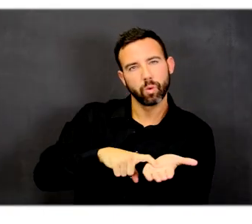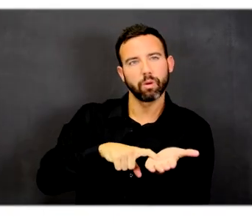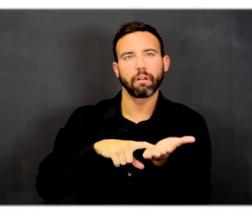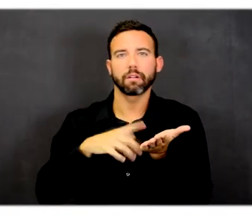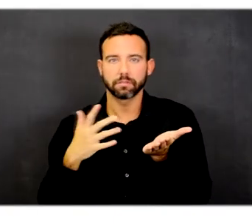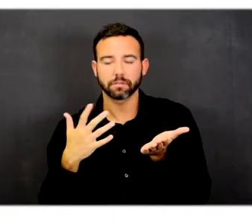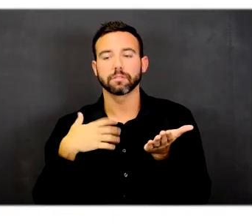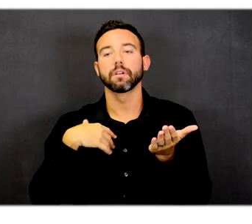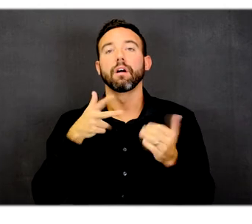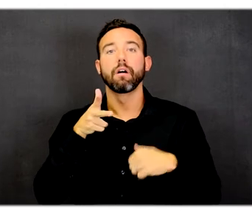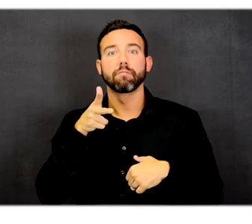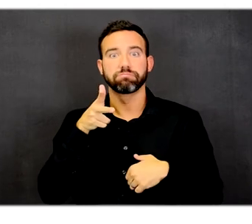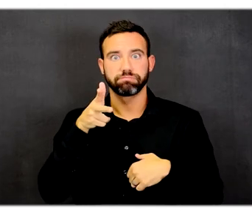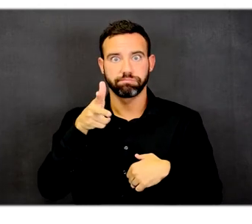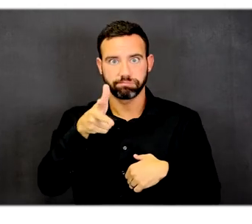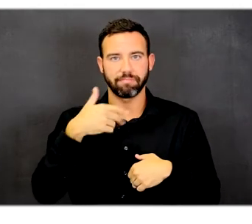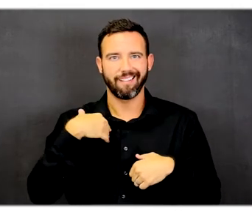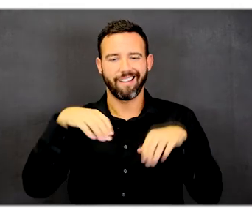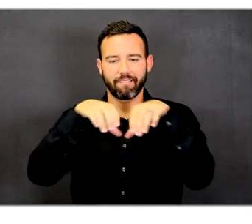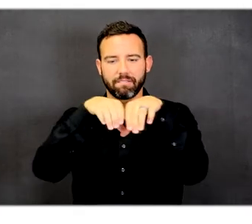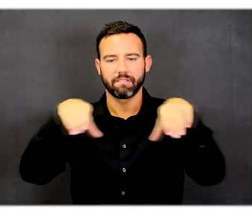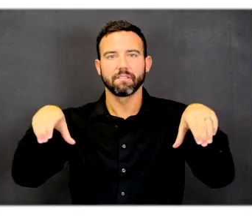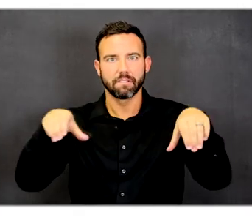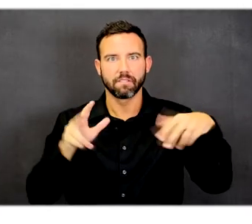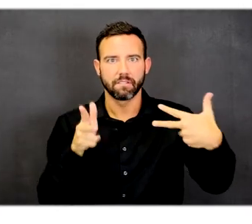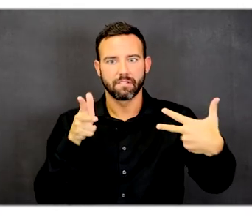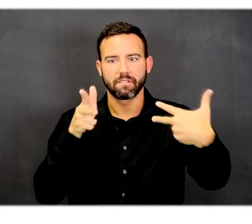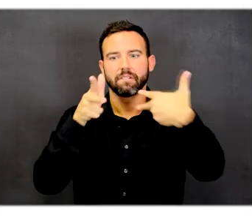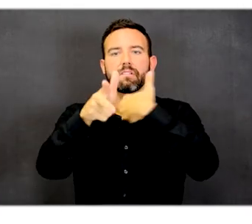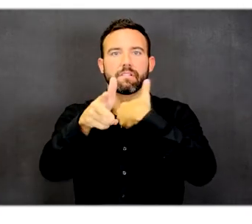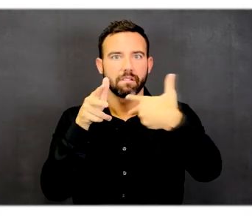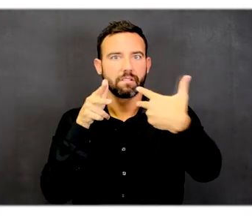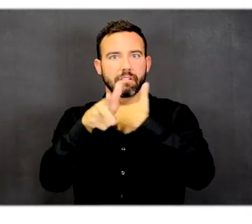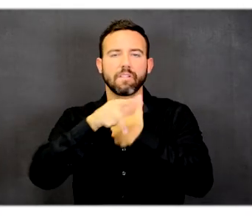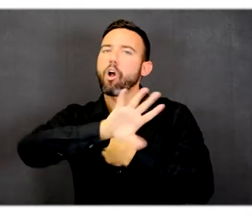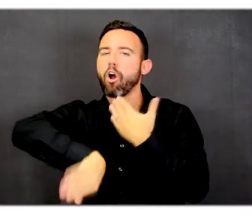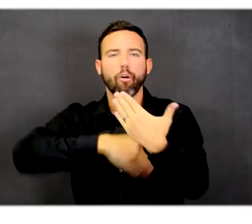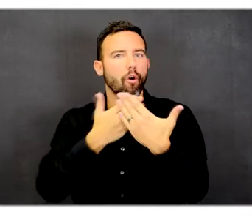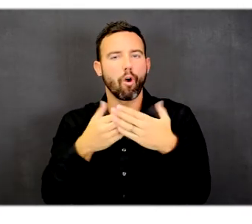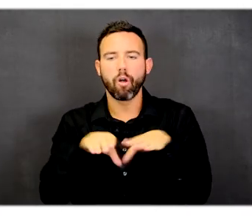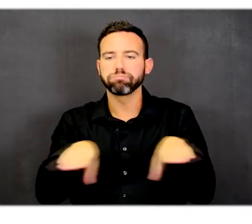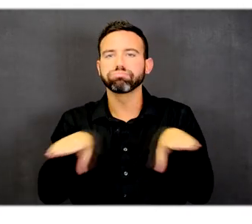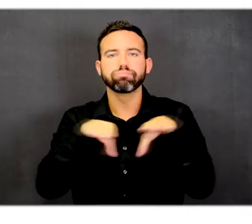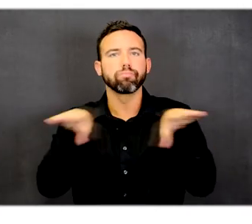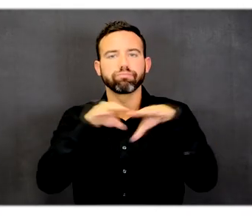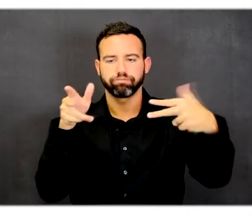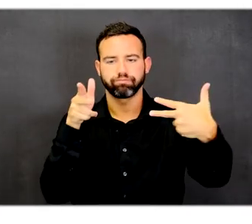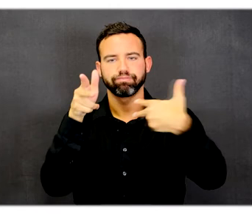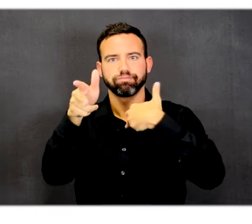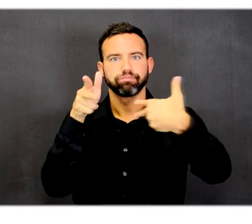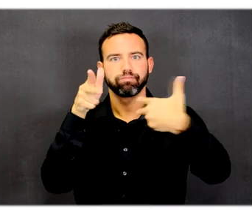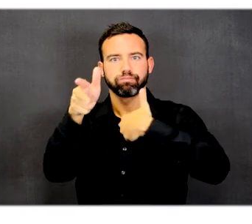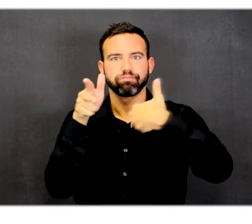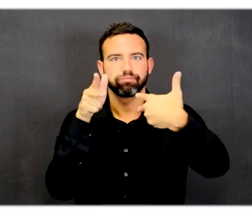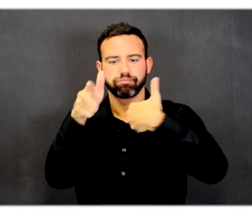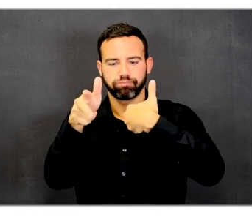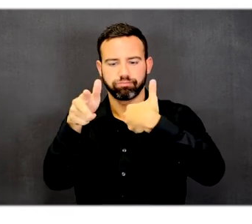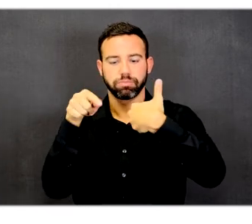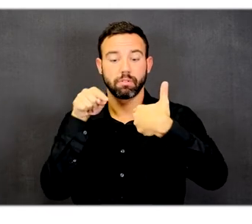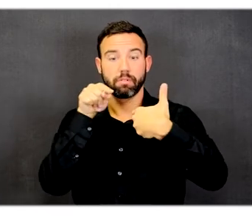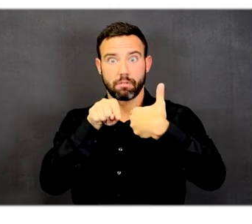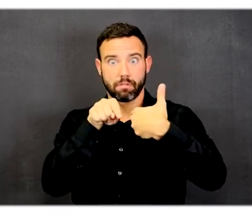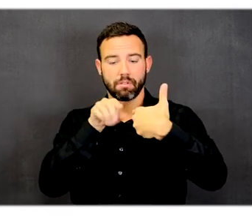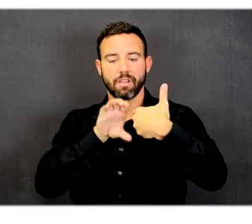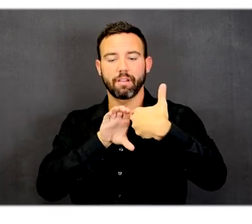for two-way traffic. All these traffic paths are two ways, but the center aisle is a sloped ramp.